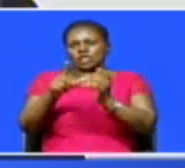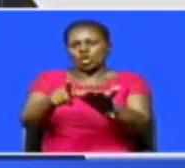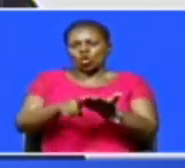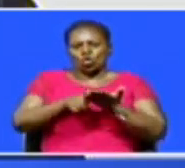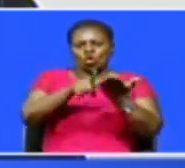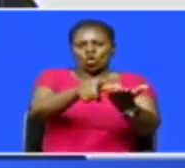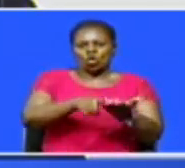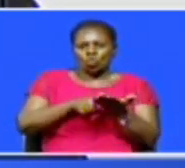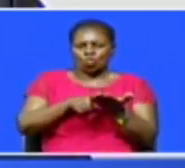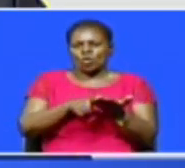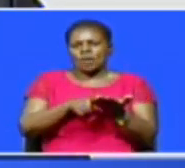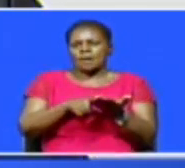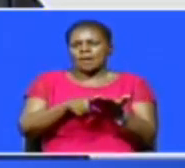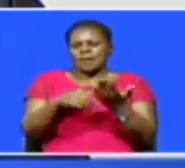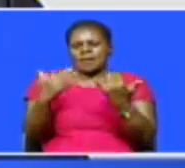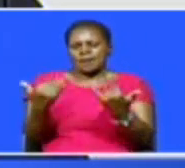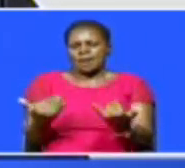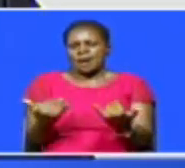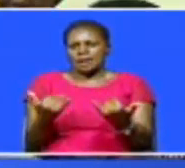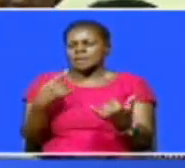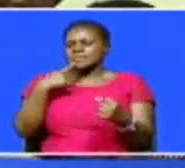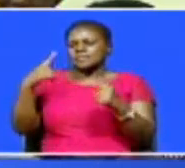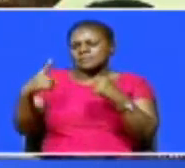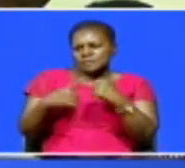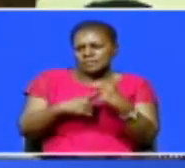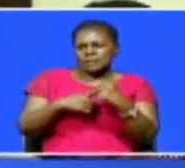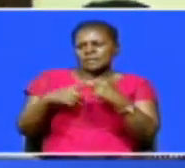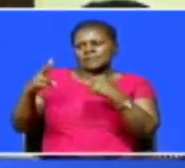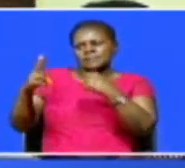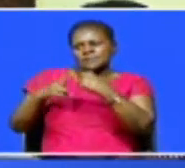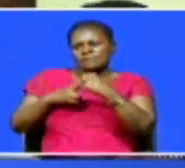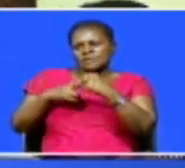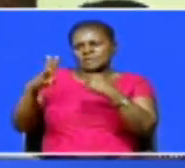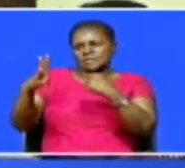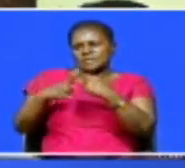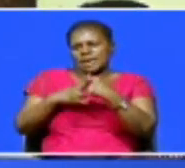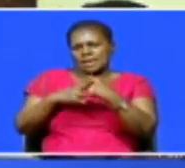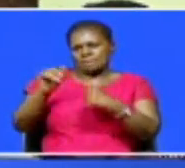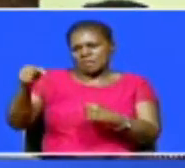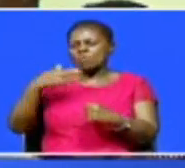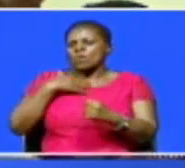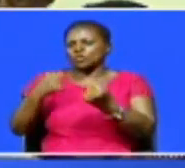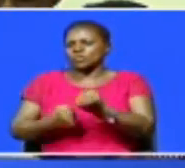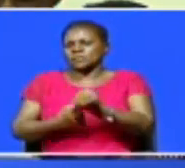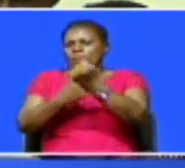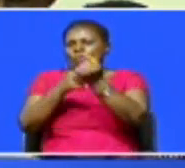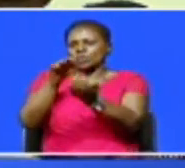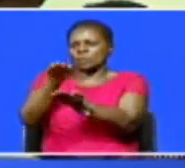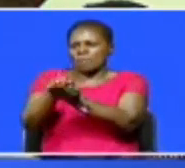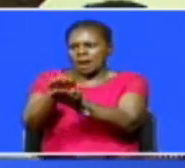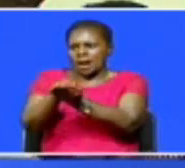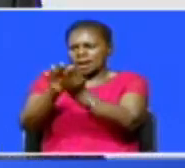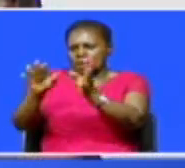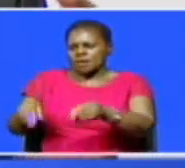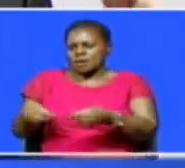bank have done, which figure now is $679 billion. So we want to support the banks by